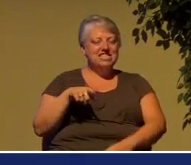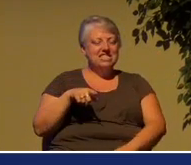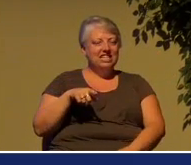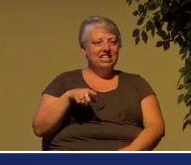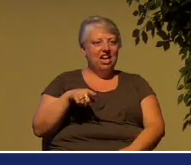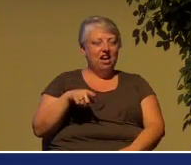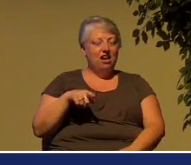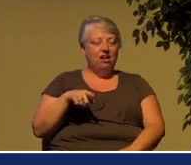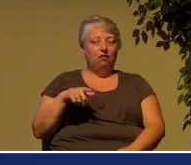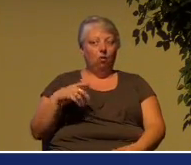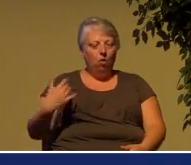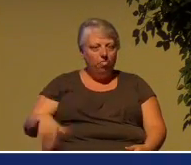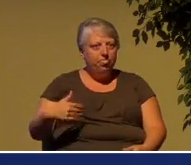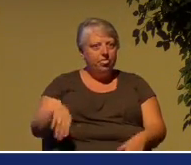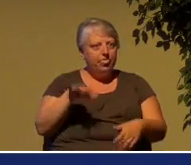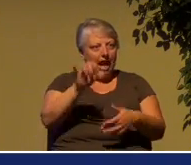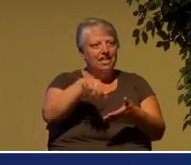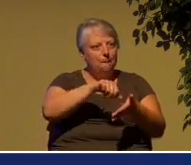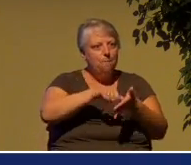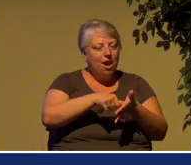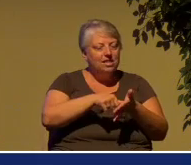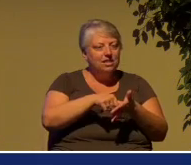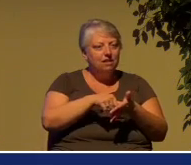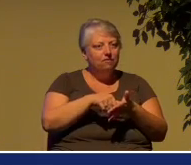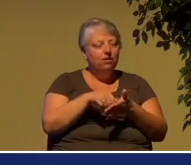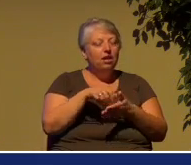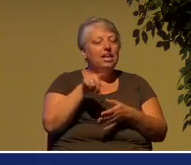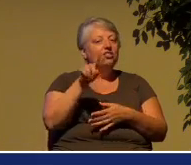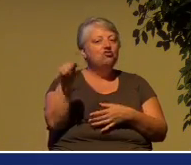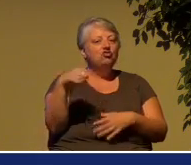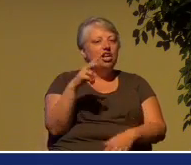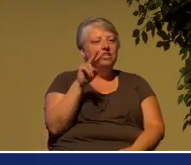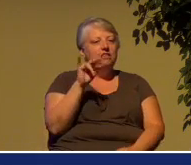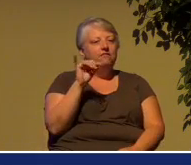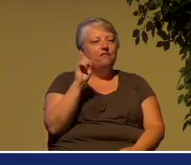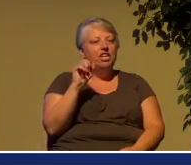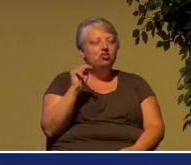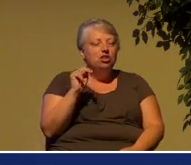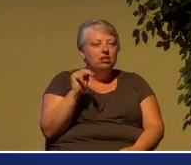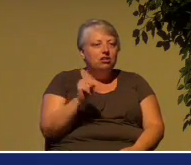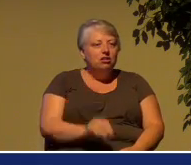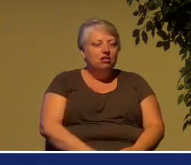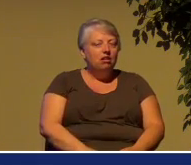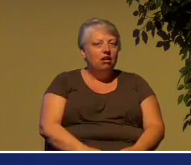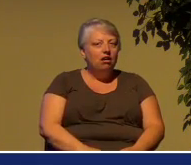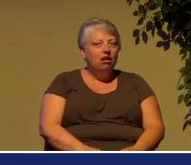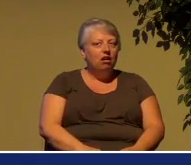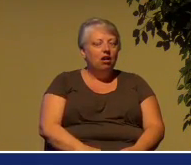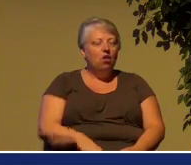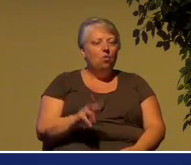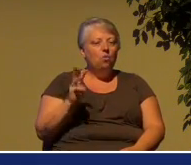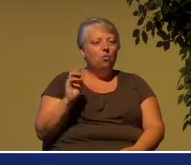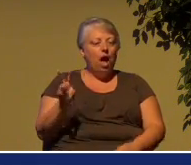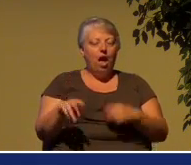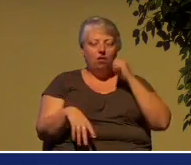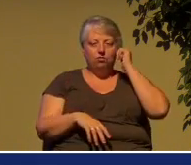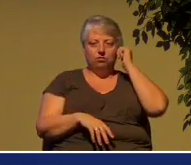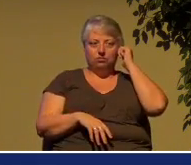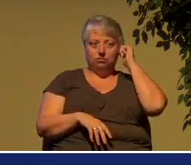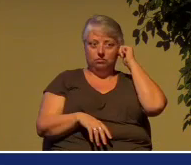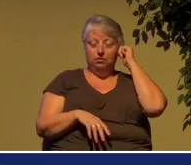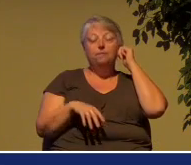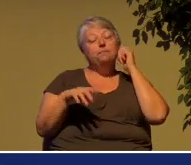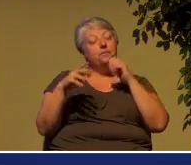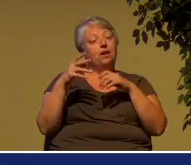about biblical visions and biblical prophecies. They typically have many levels of